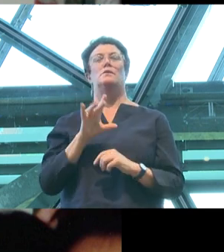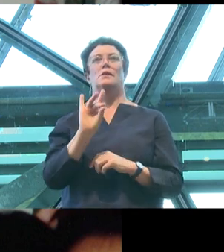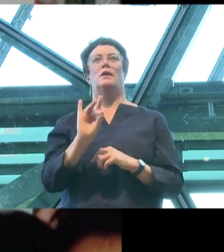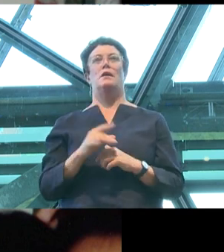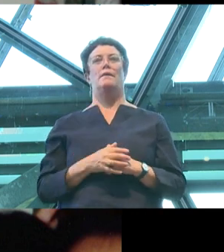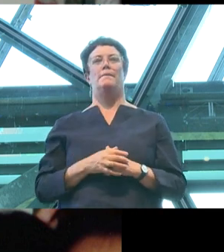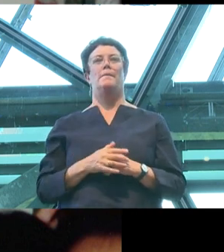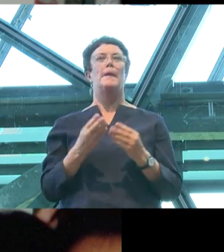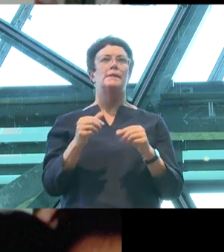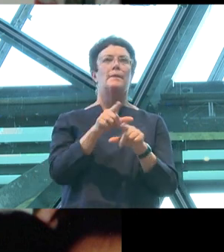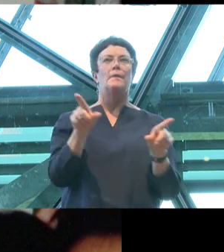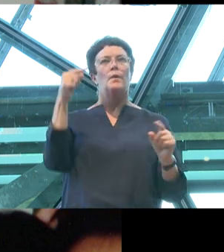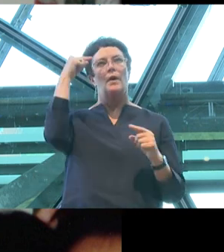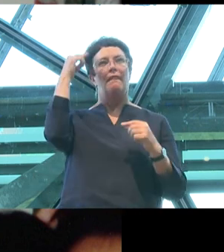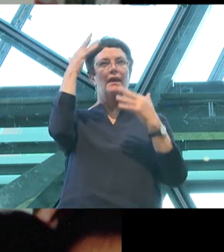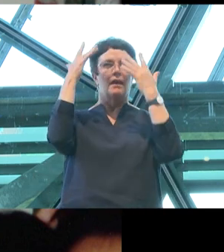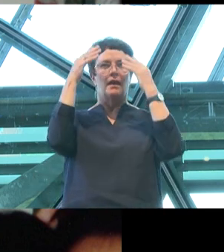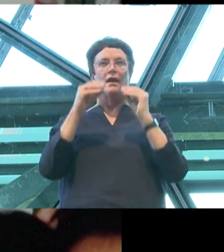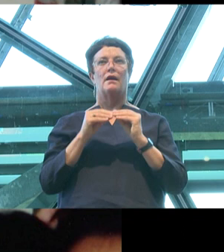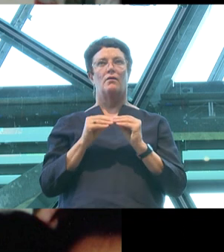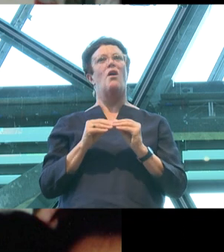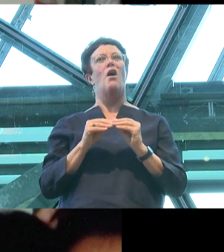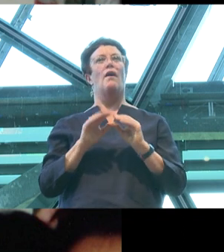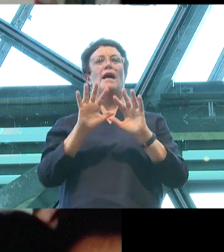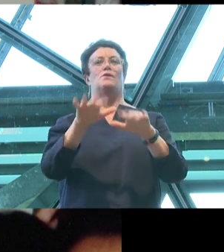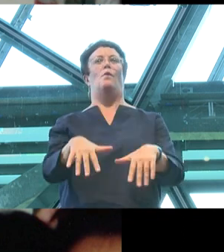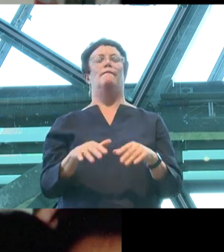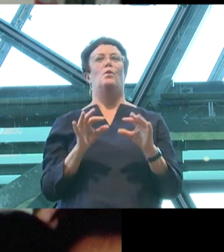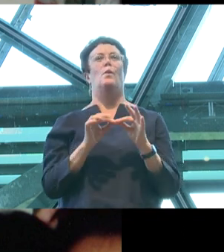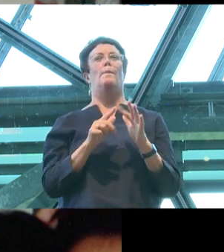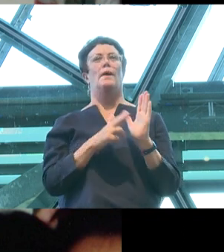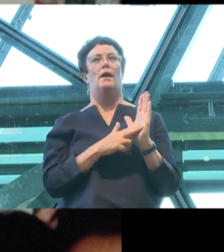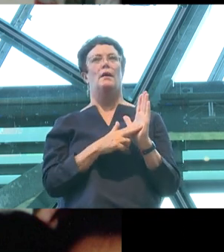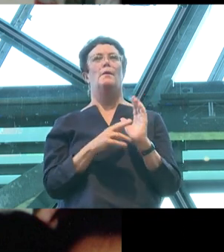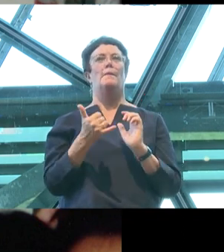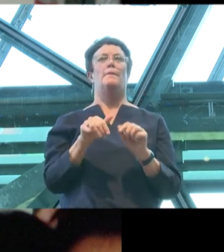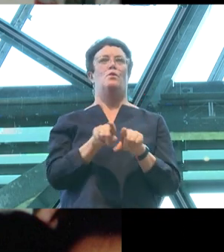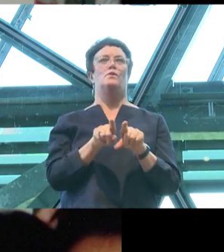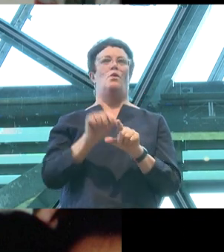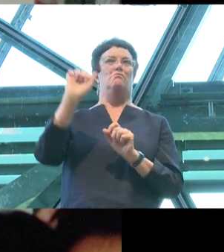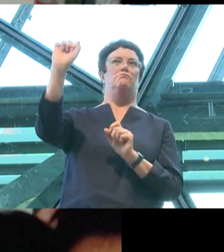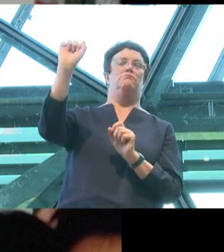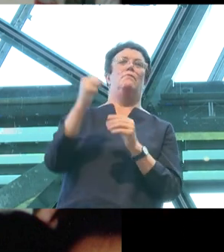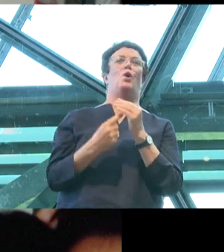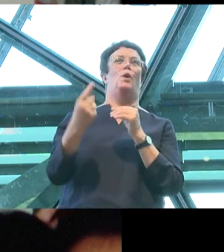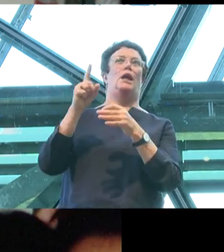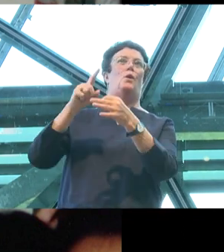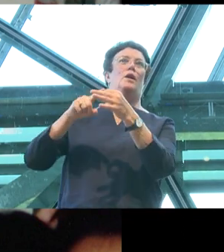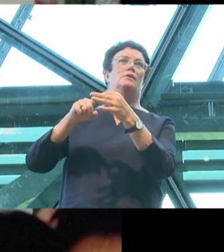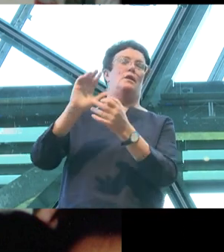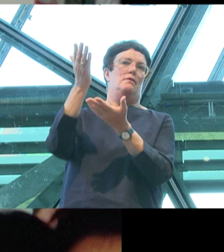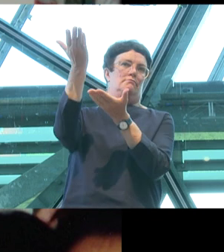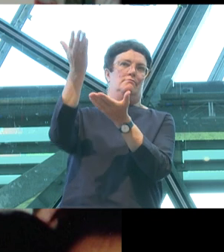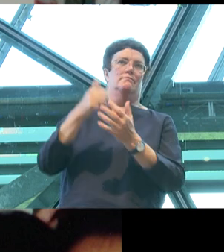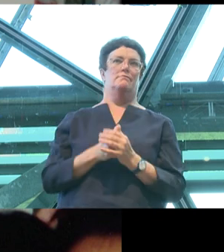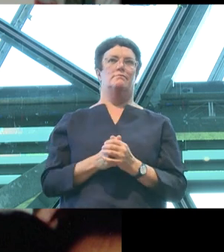you are thinking. Well, that is terrible, Ben, but also Queensland. First of all, how dare